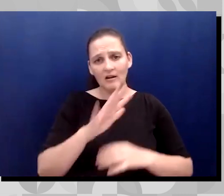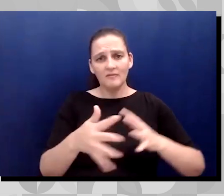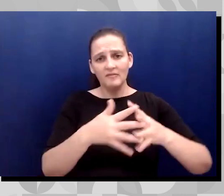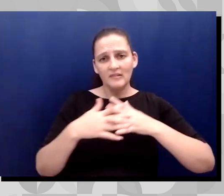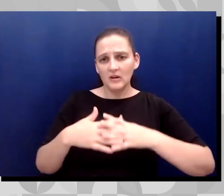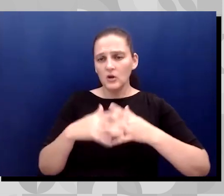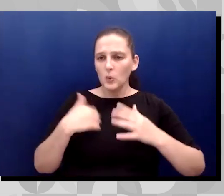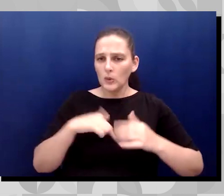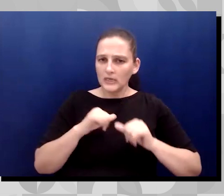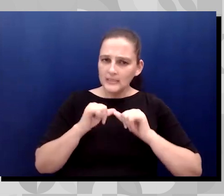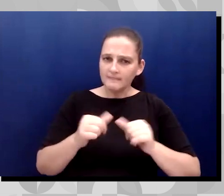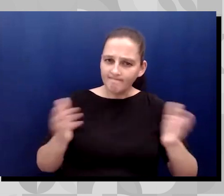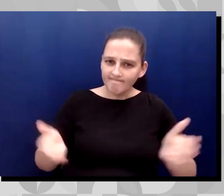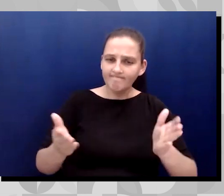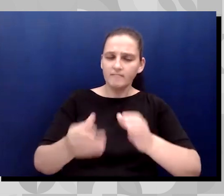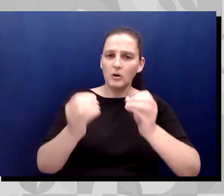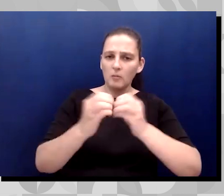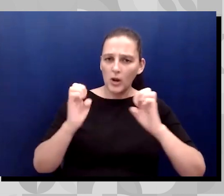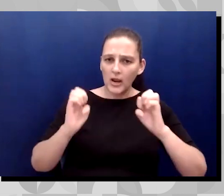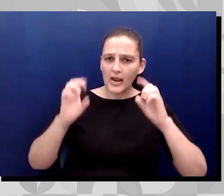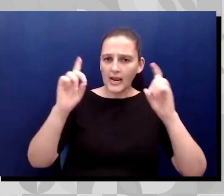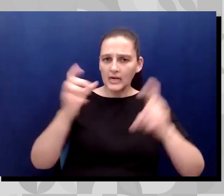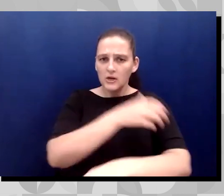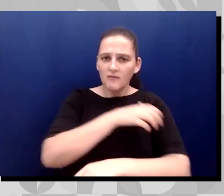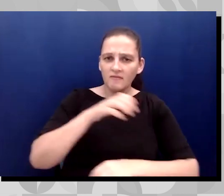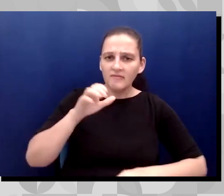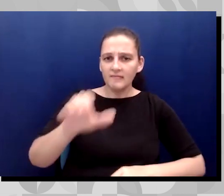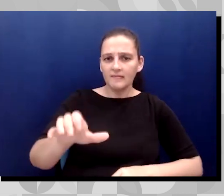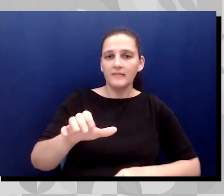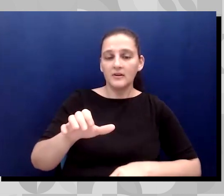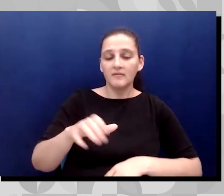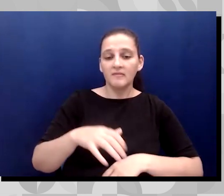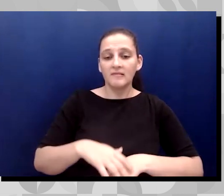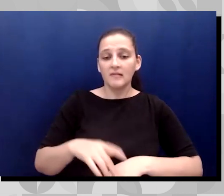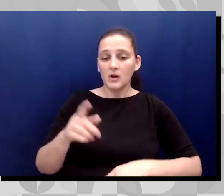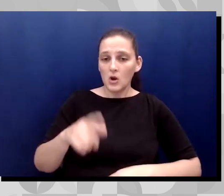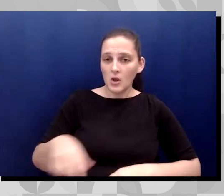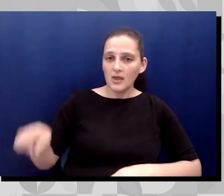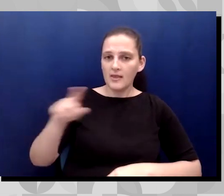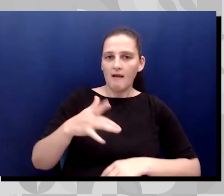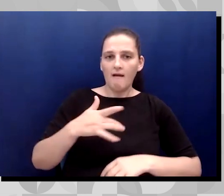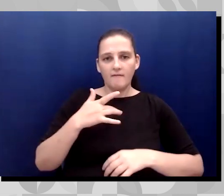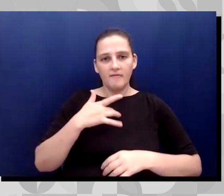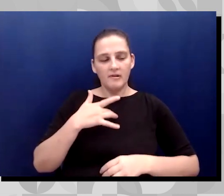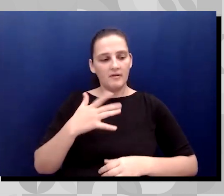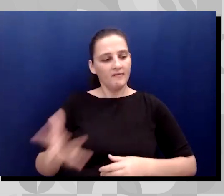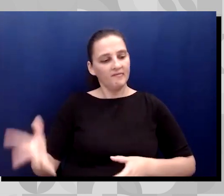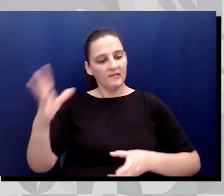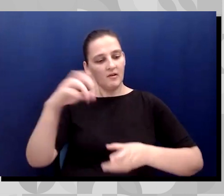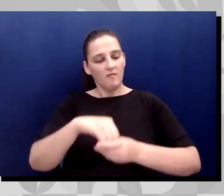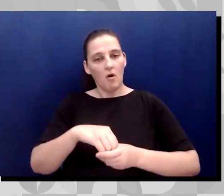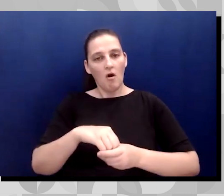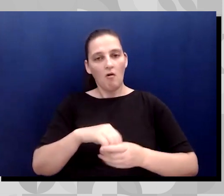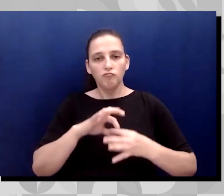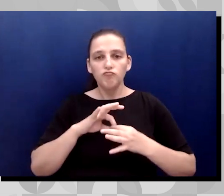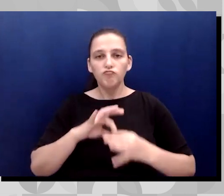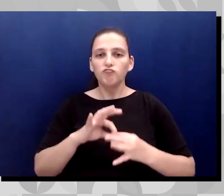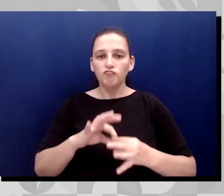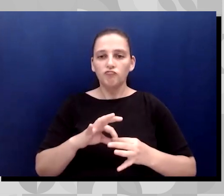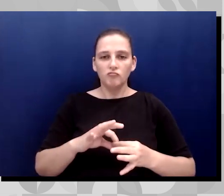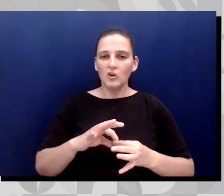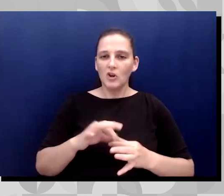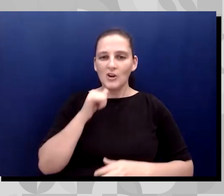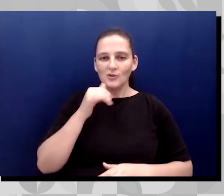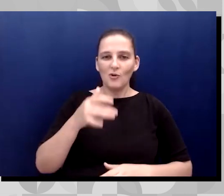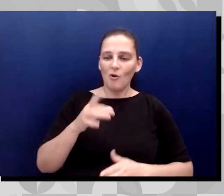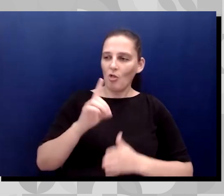education and empowerment. So again, that they feel a part of the table and not discriminated against or